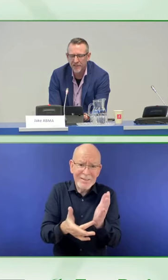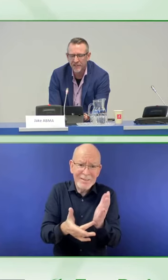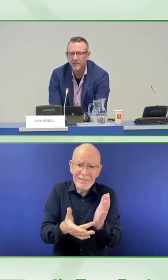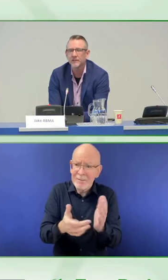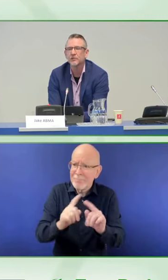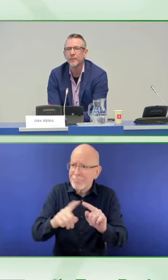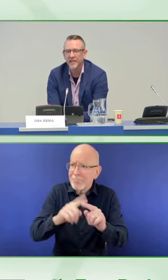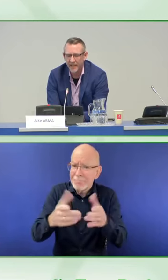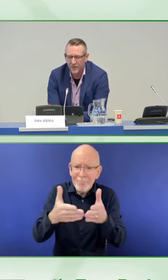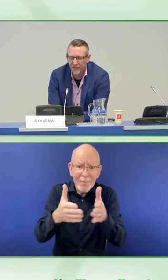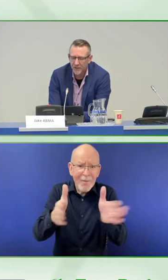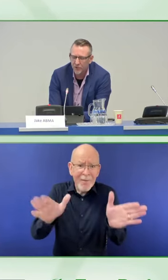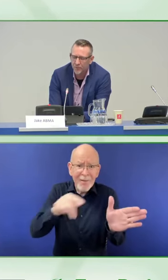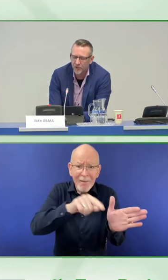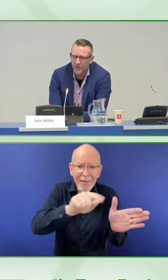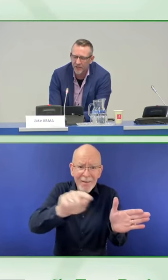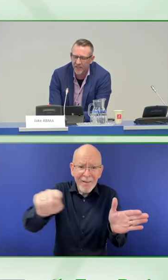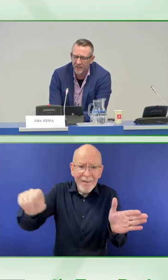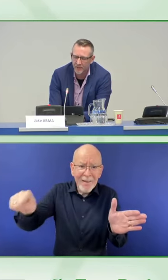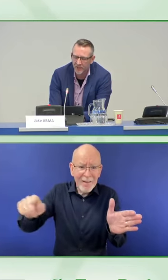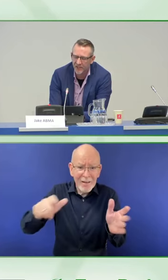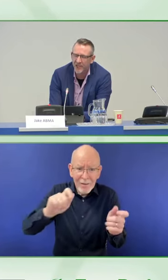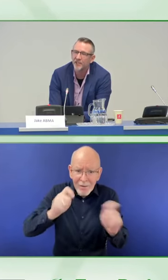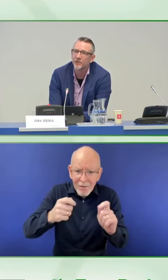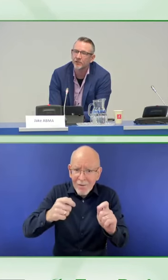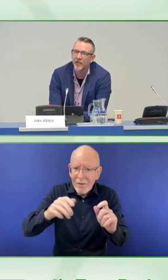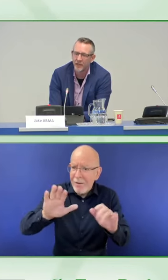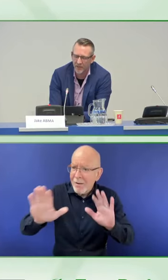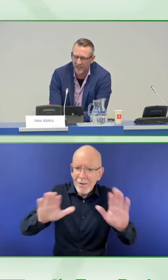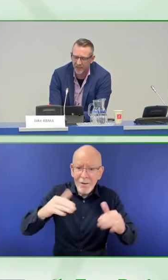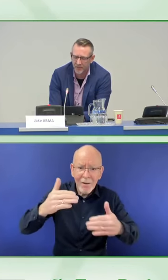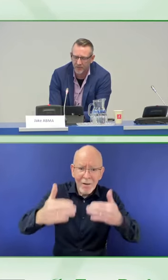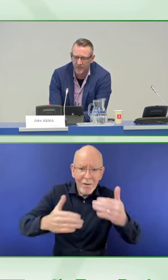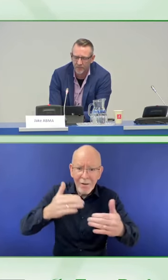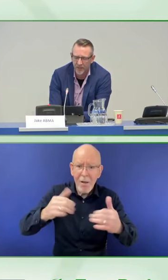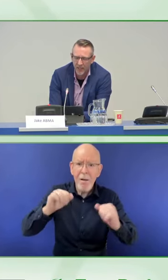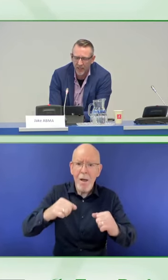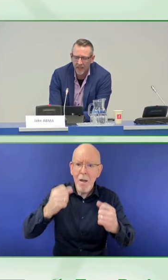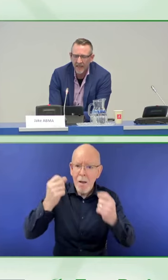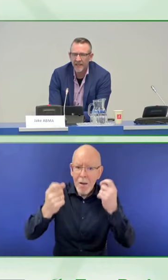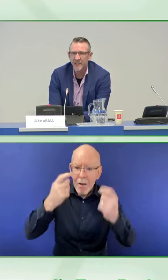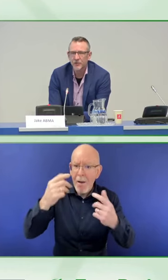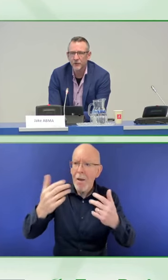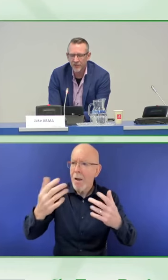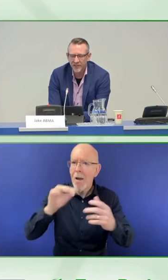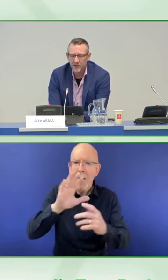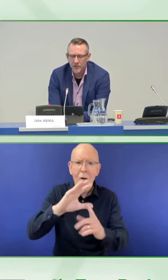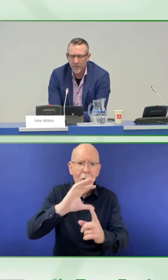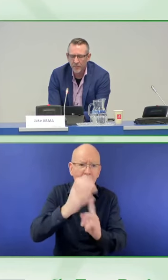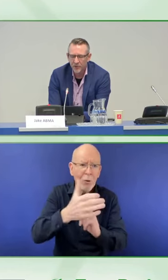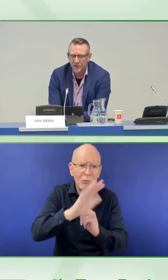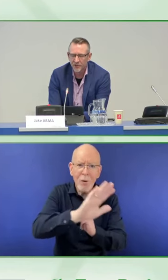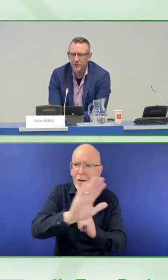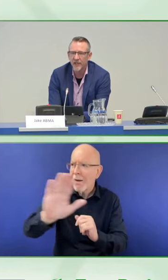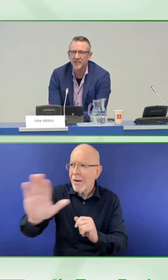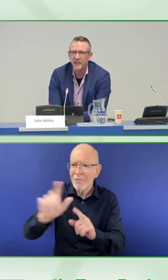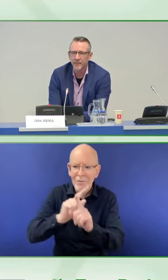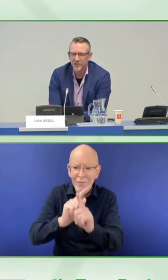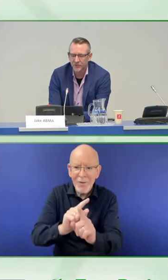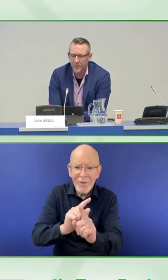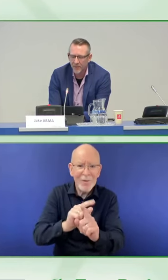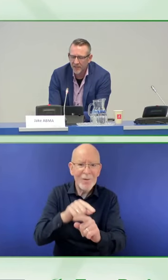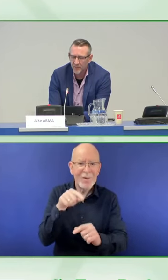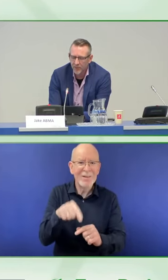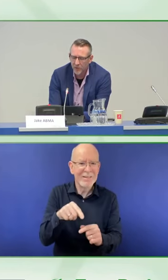insufficient to make individual products in an organizational silo accessible. It is of critical importance to